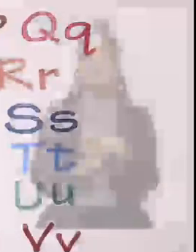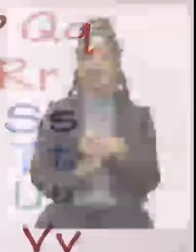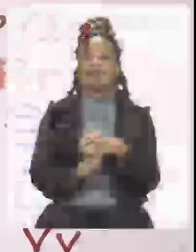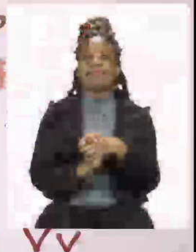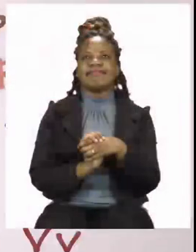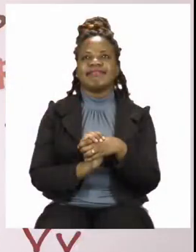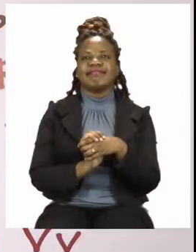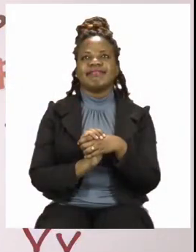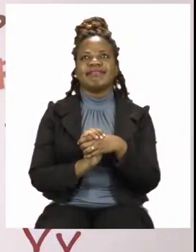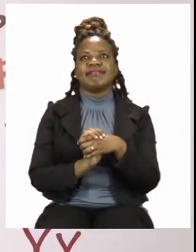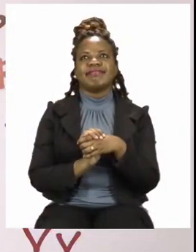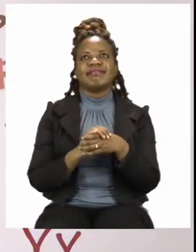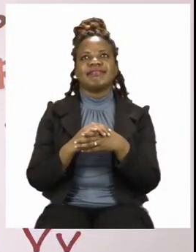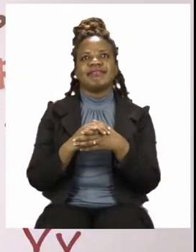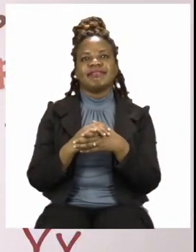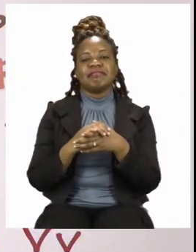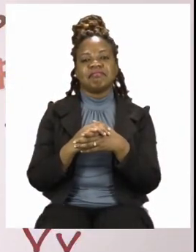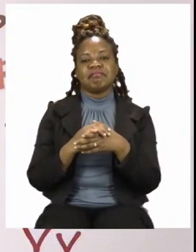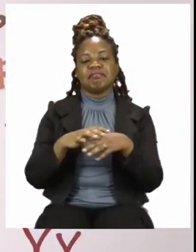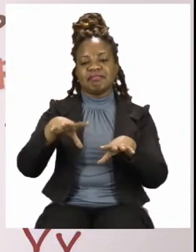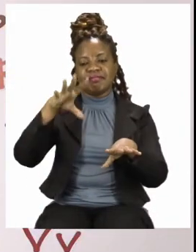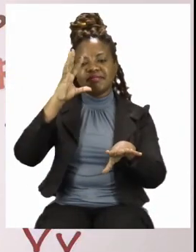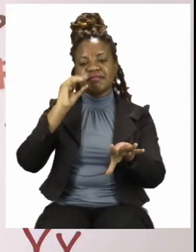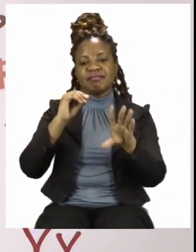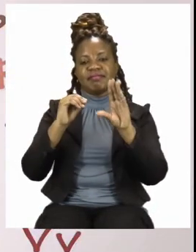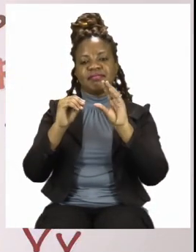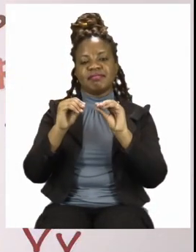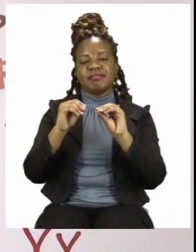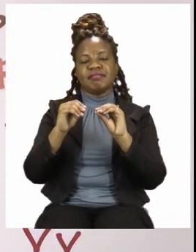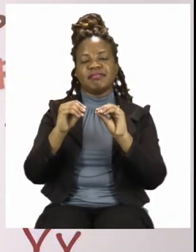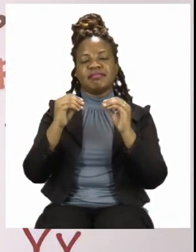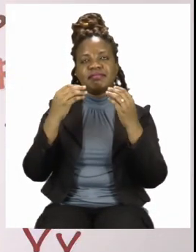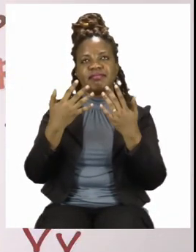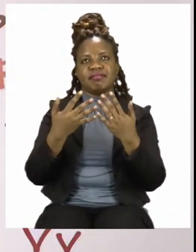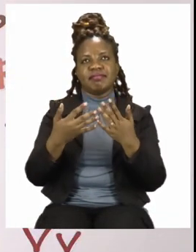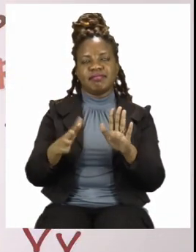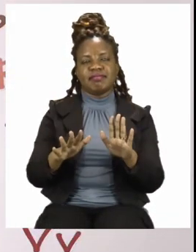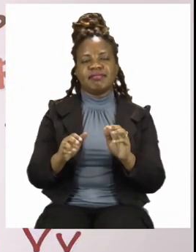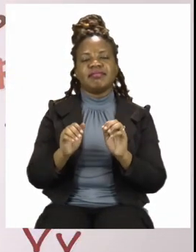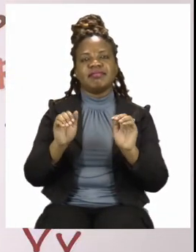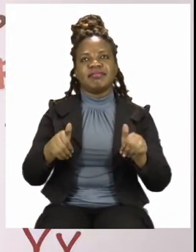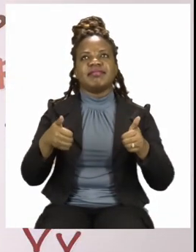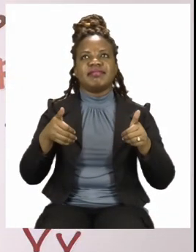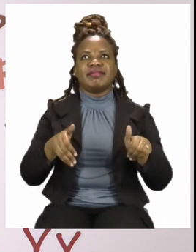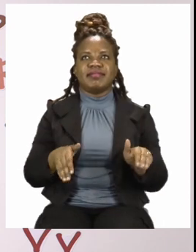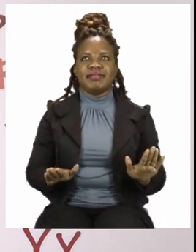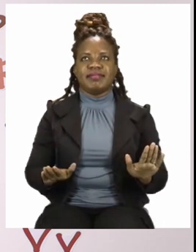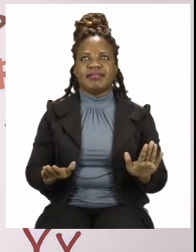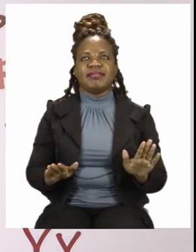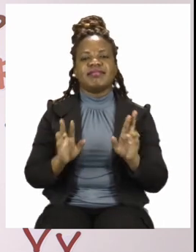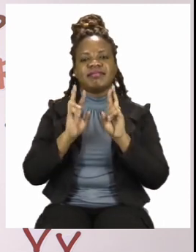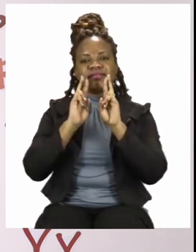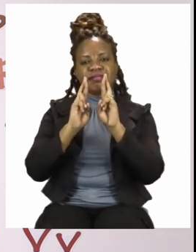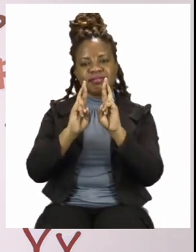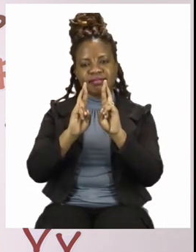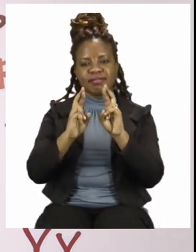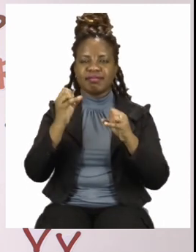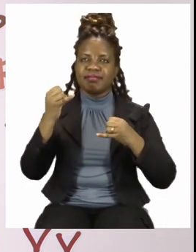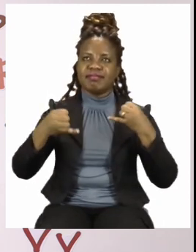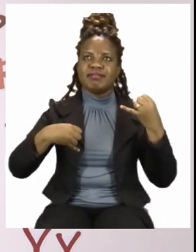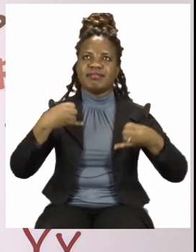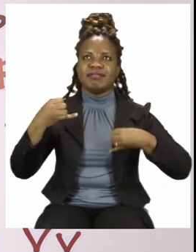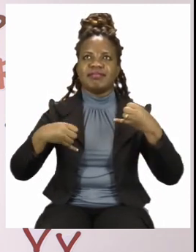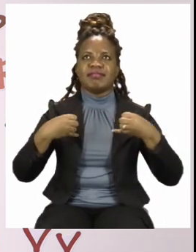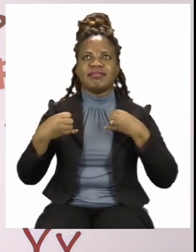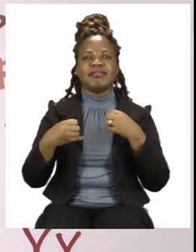We have come to the end of our lesson boys and girls and I hope you had so much fun. I know I